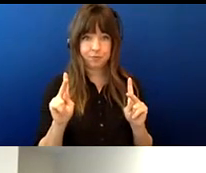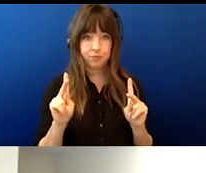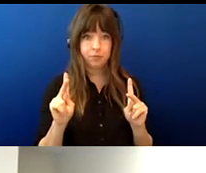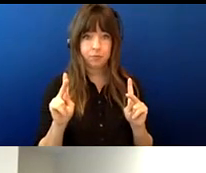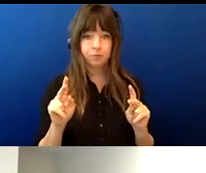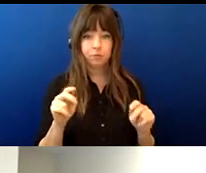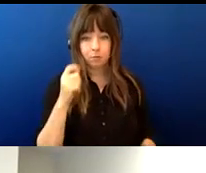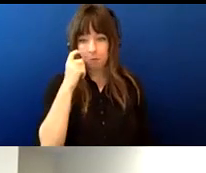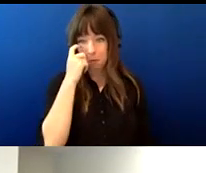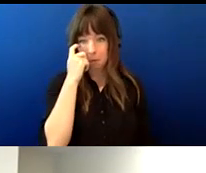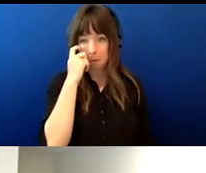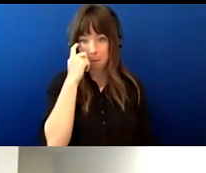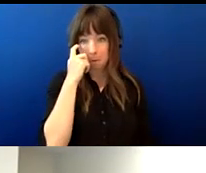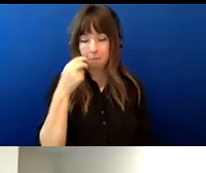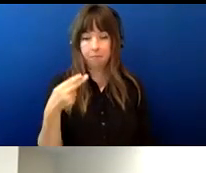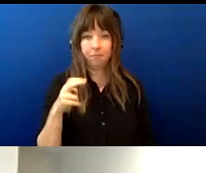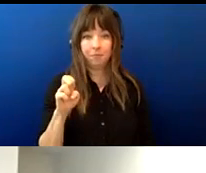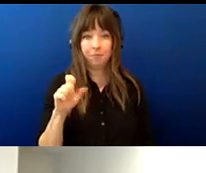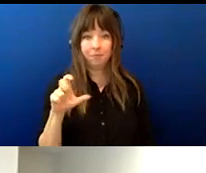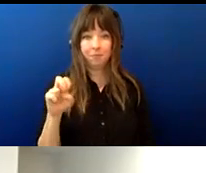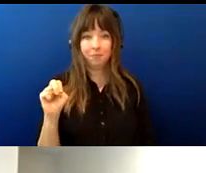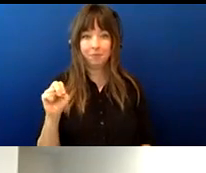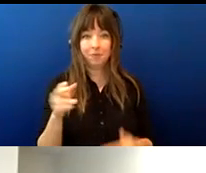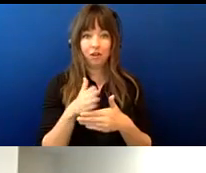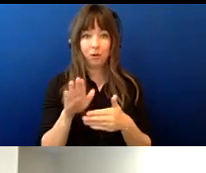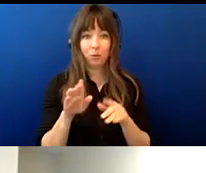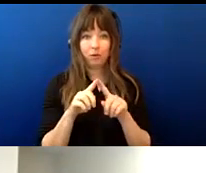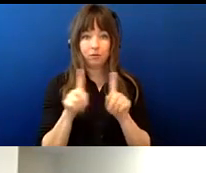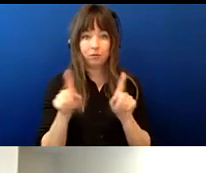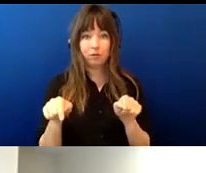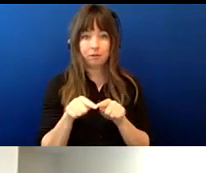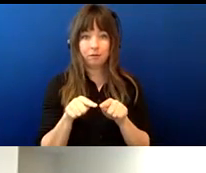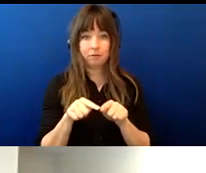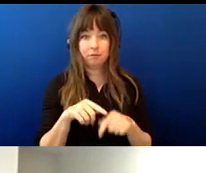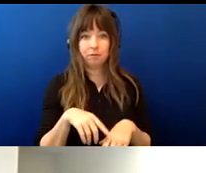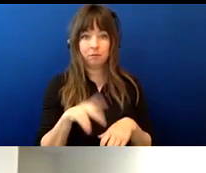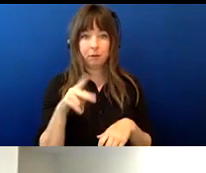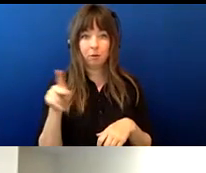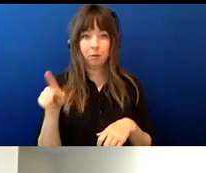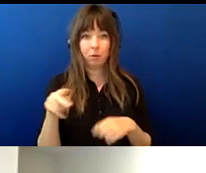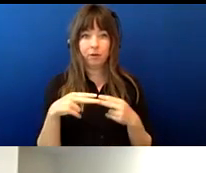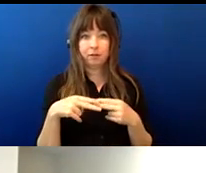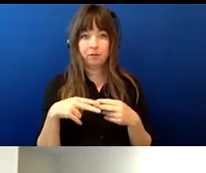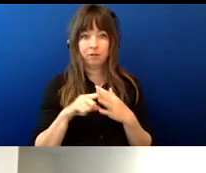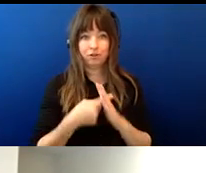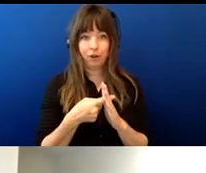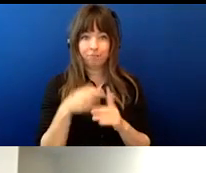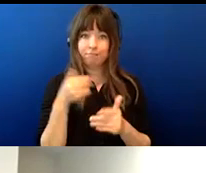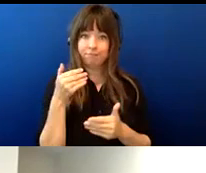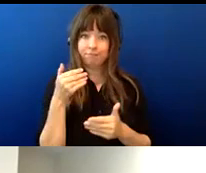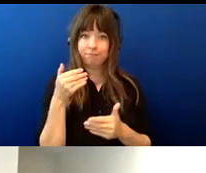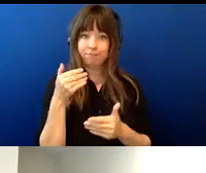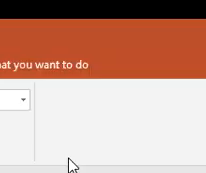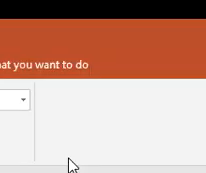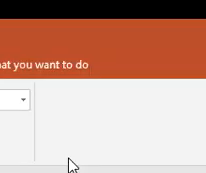and helen if you'd like to share your screen and get our powerpoint uh in slideshow mode we'll go ahead and get started